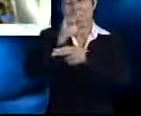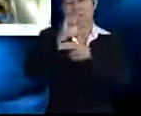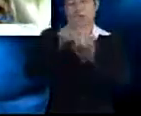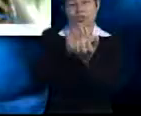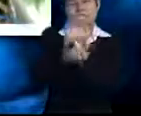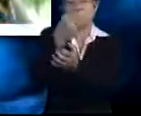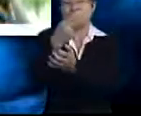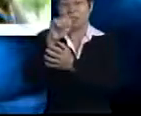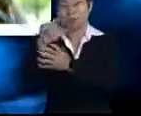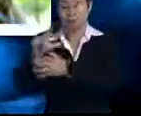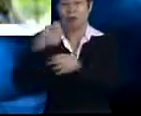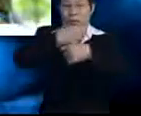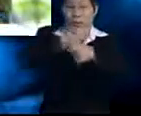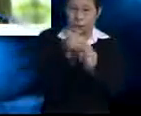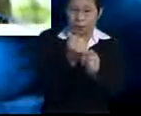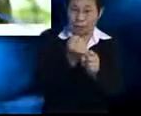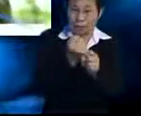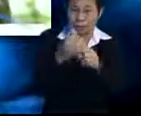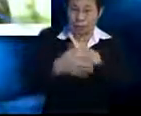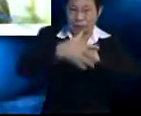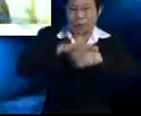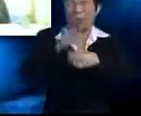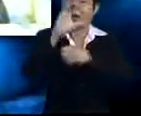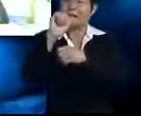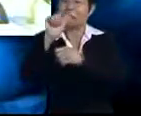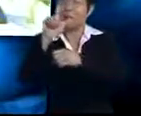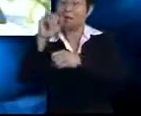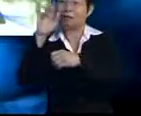The shell is made of calcium carbonate.